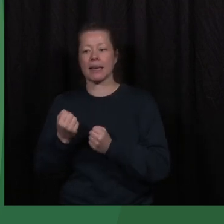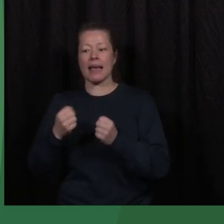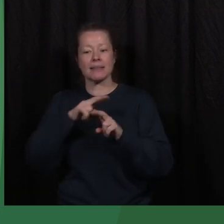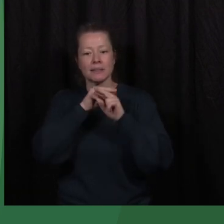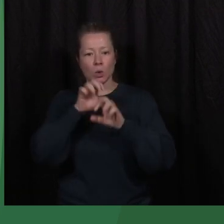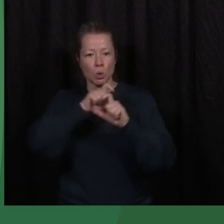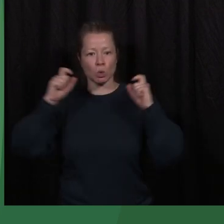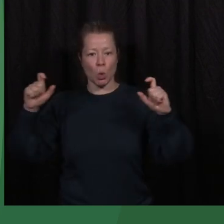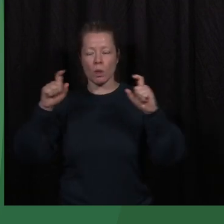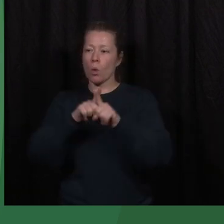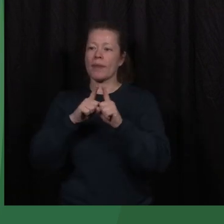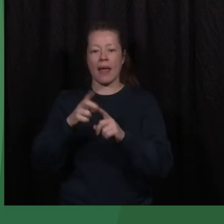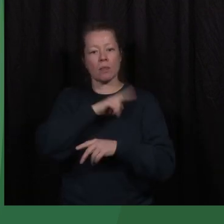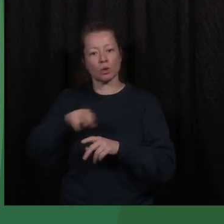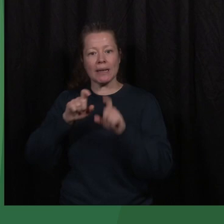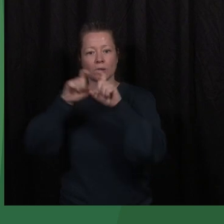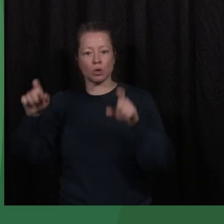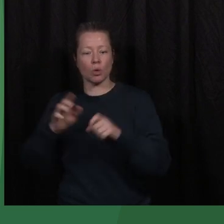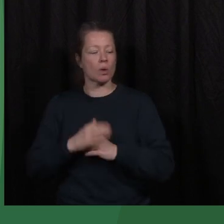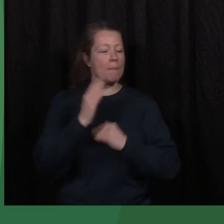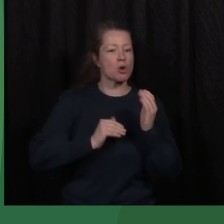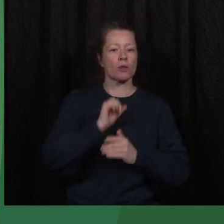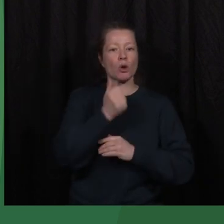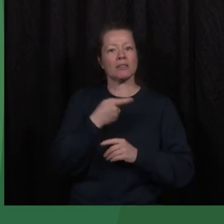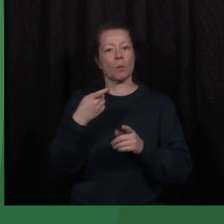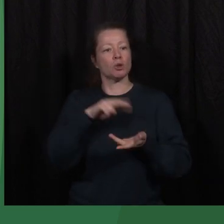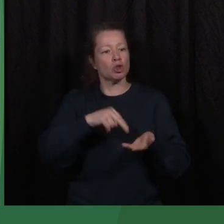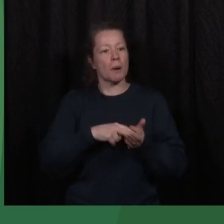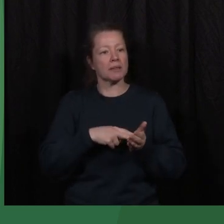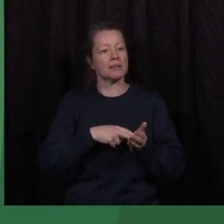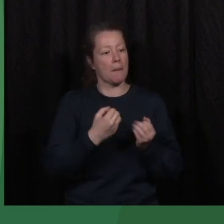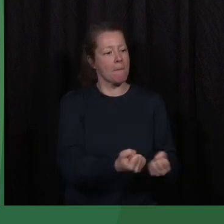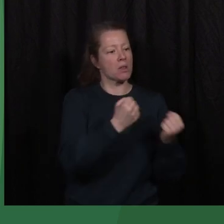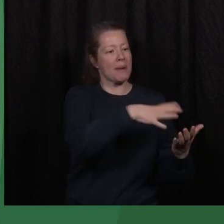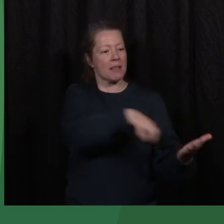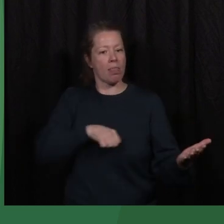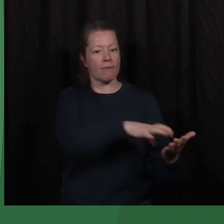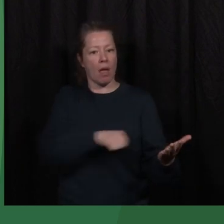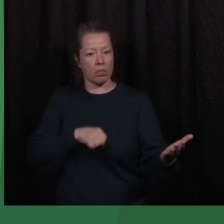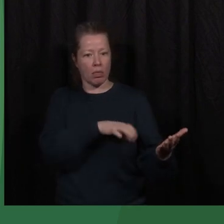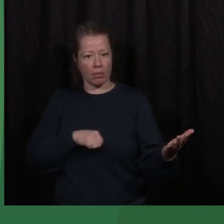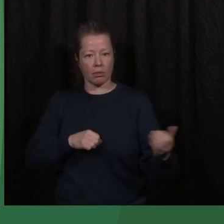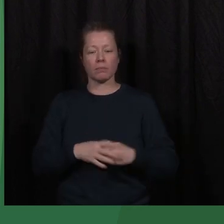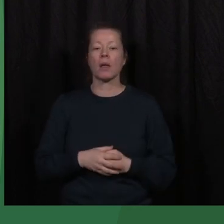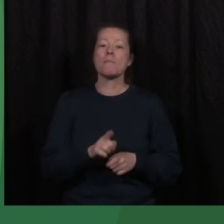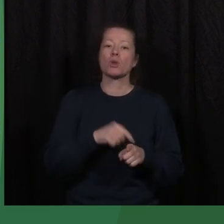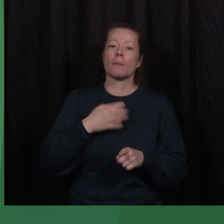support. Build power for those who have been systematically disempowered. So I began the speech